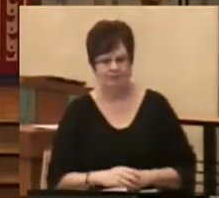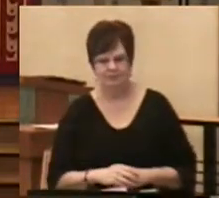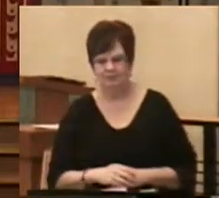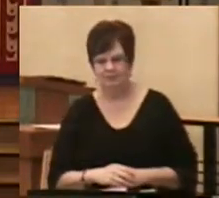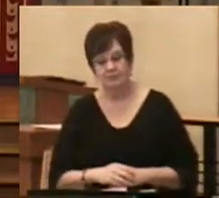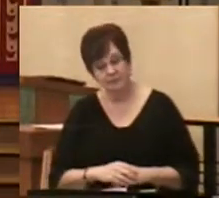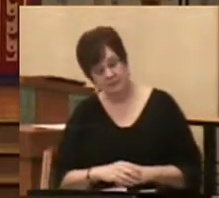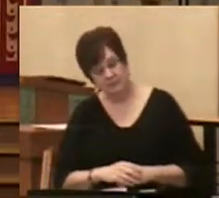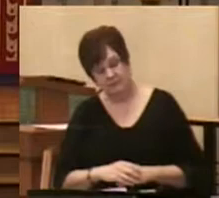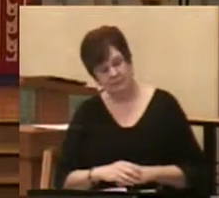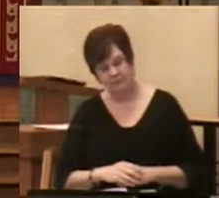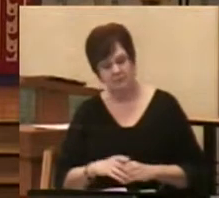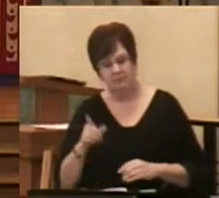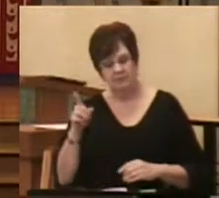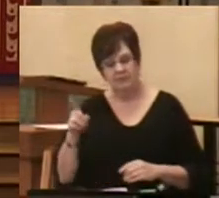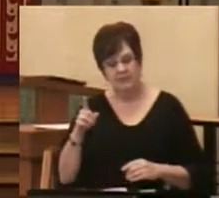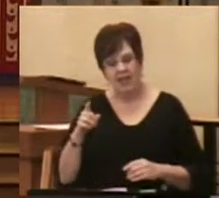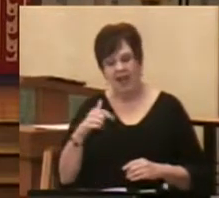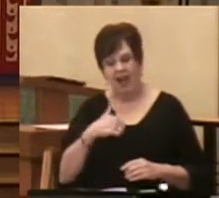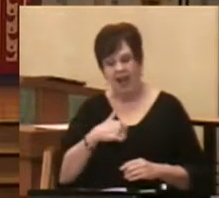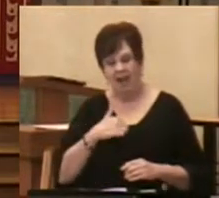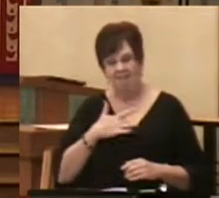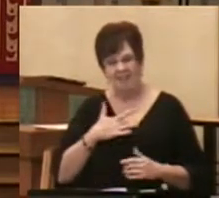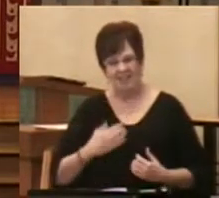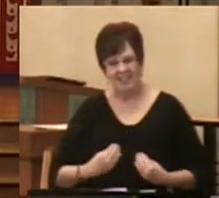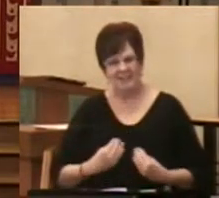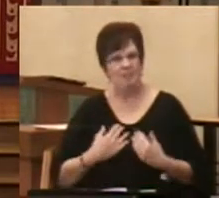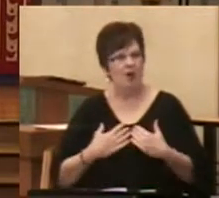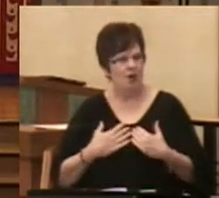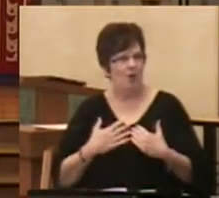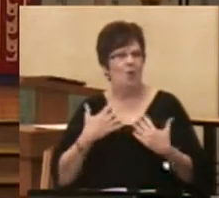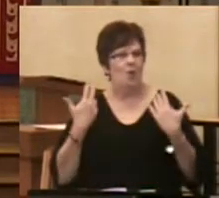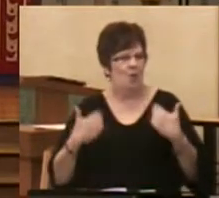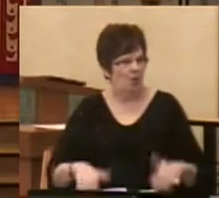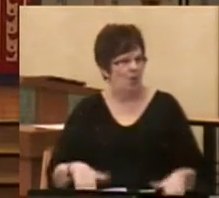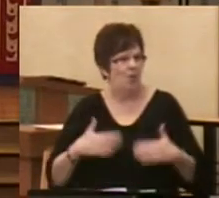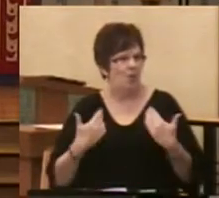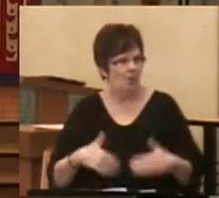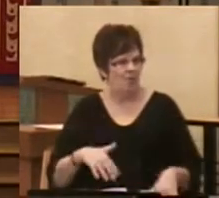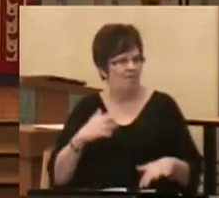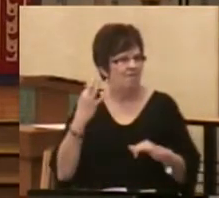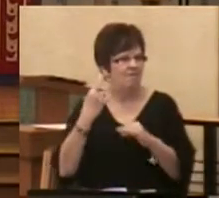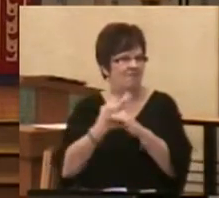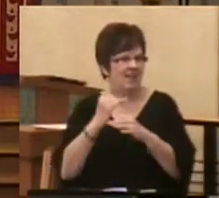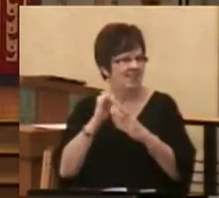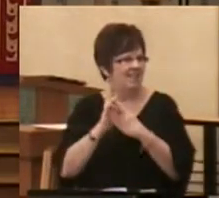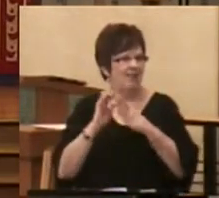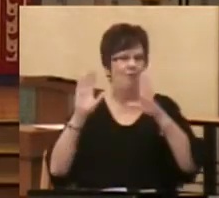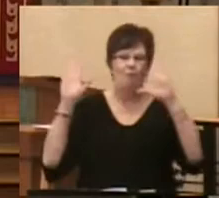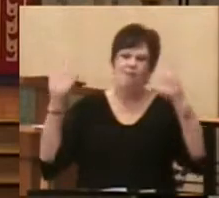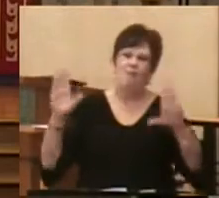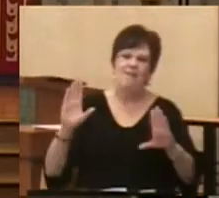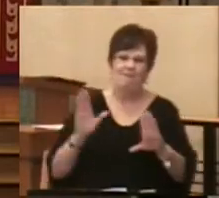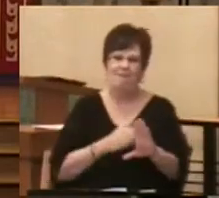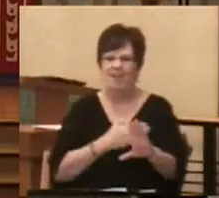There is little that inspires me to greater faith than a rousing hymn.